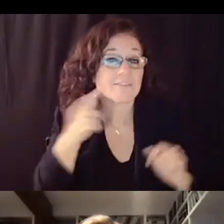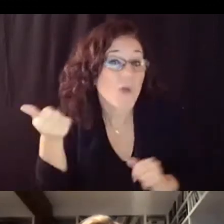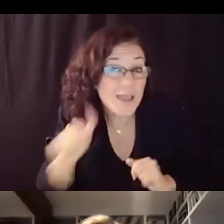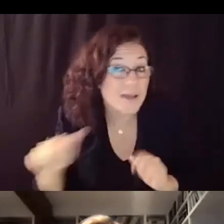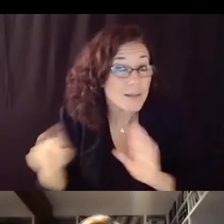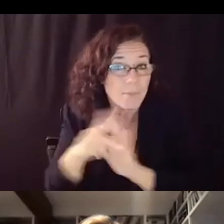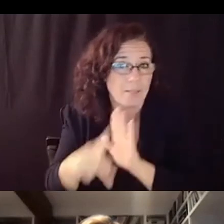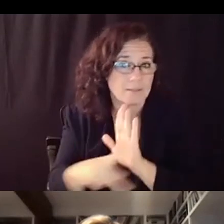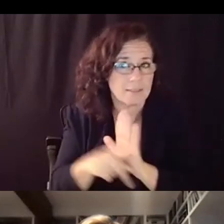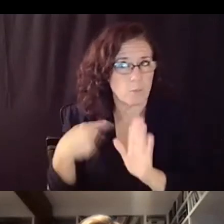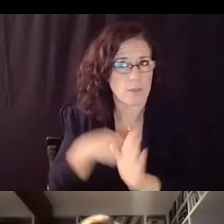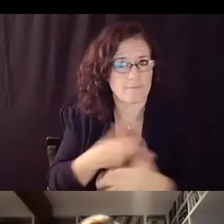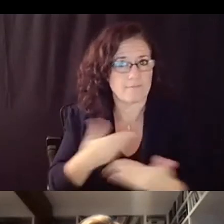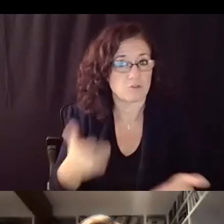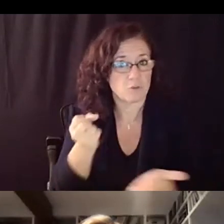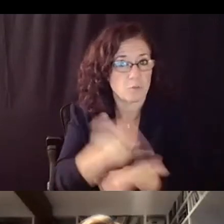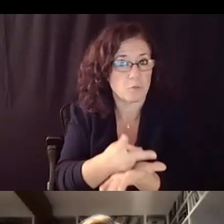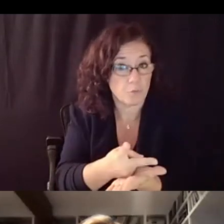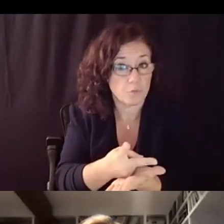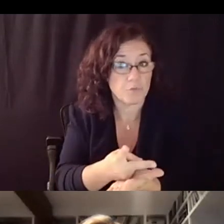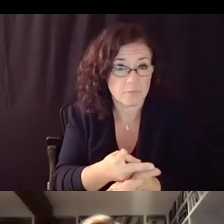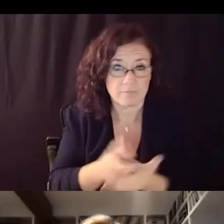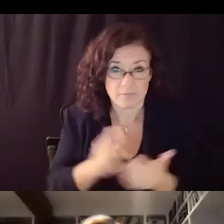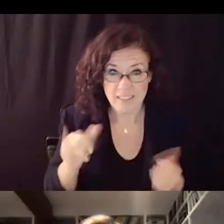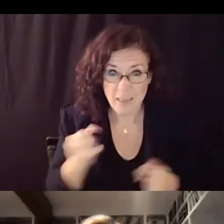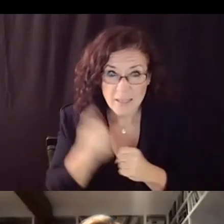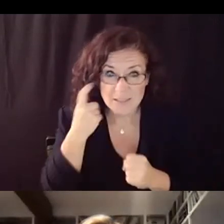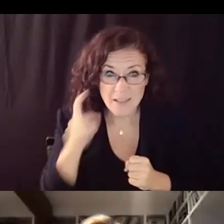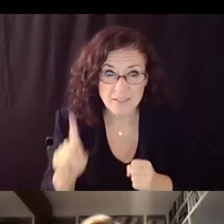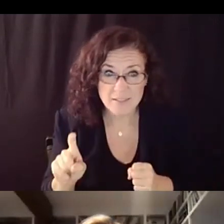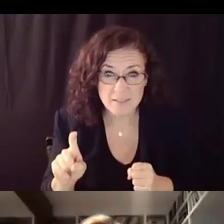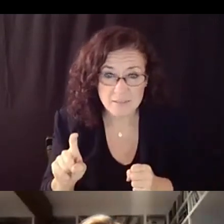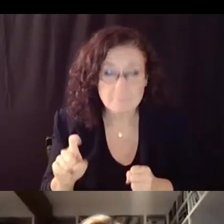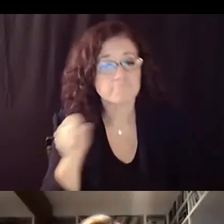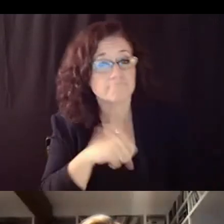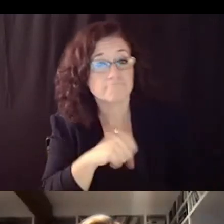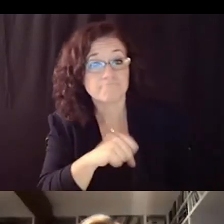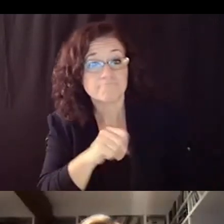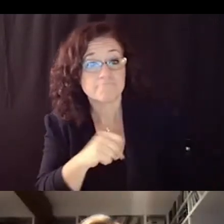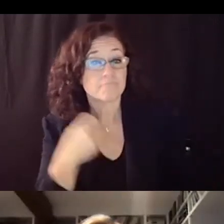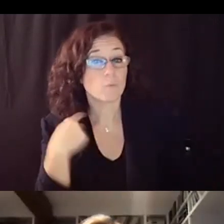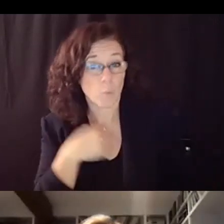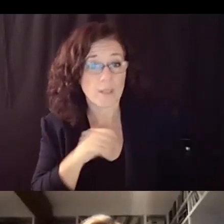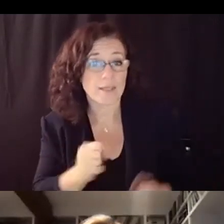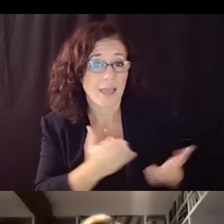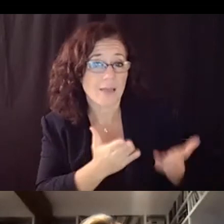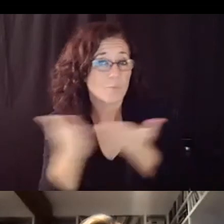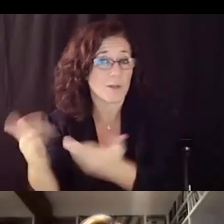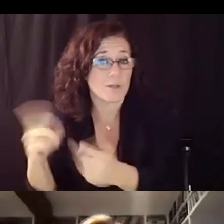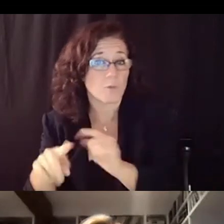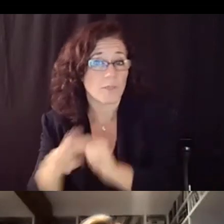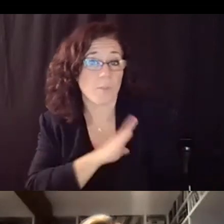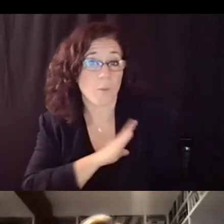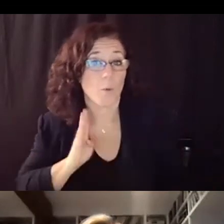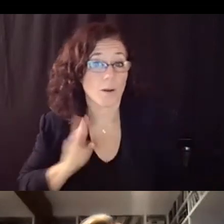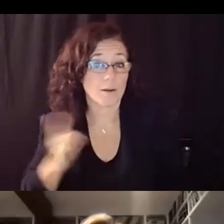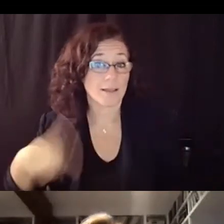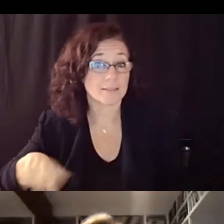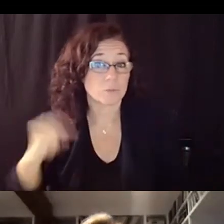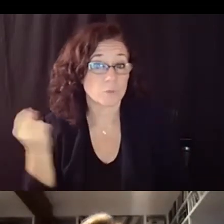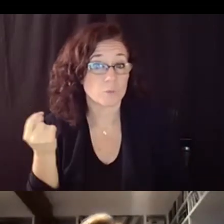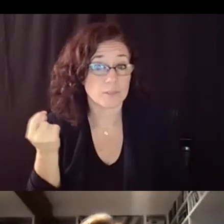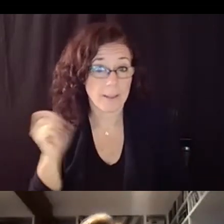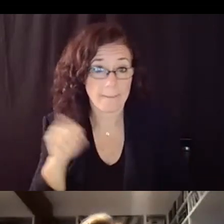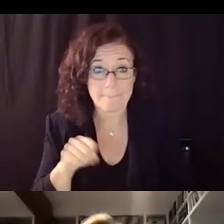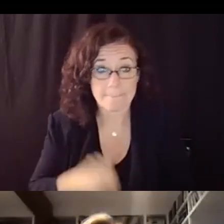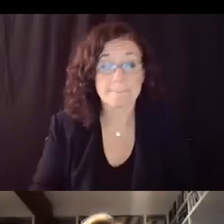we approve does that make sense yes yes and we can definitely bring that to the board next tuesday i i